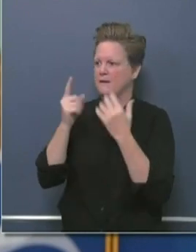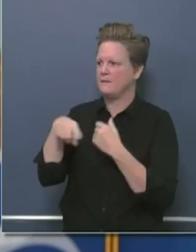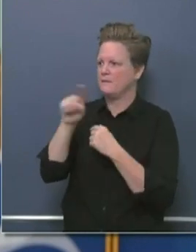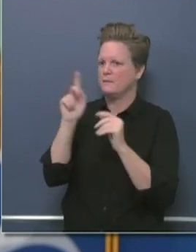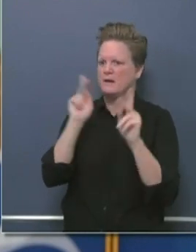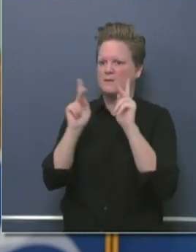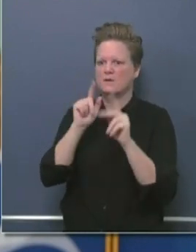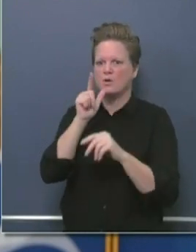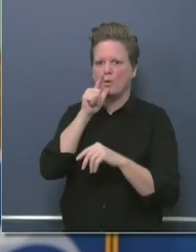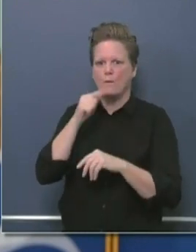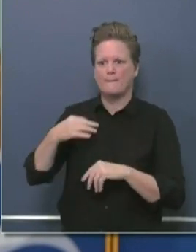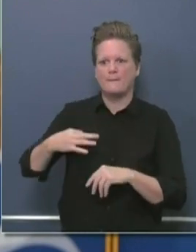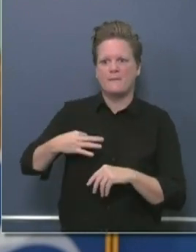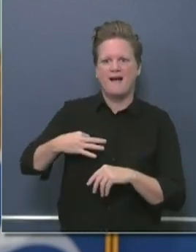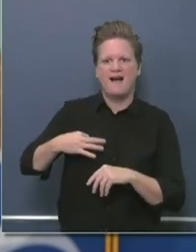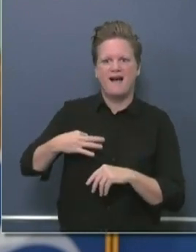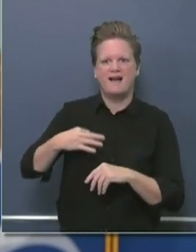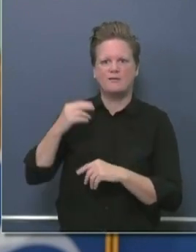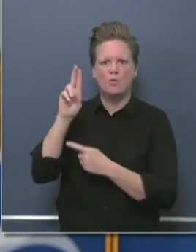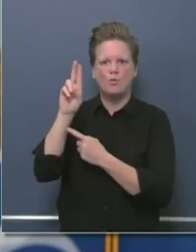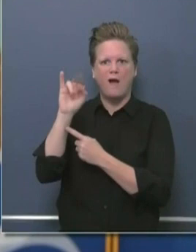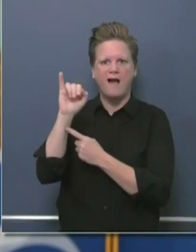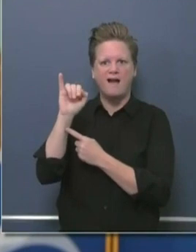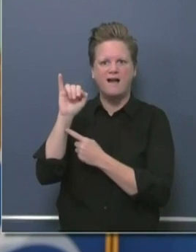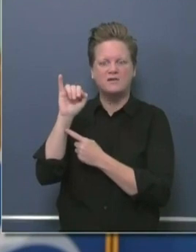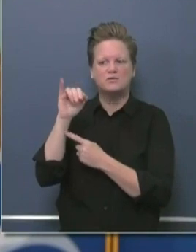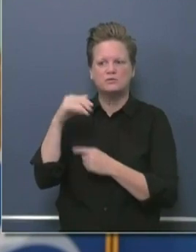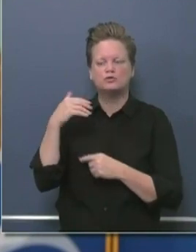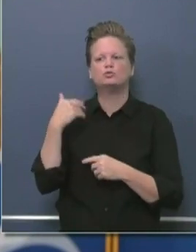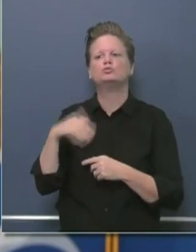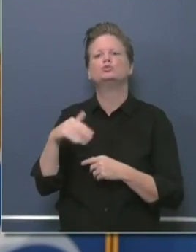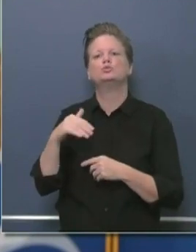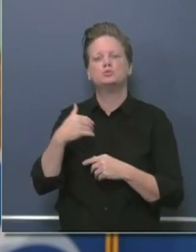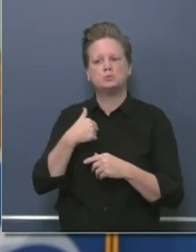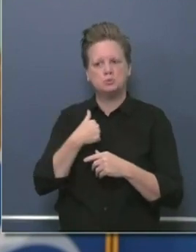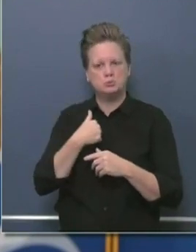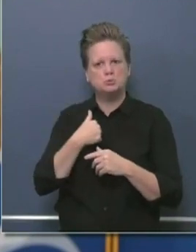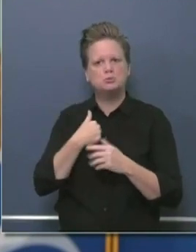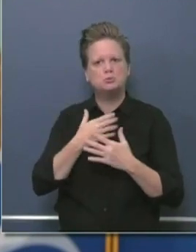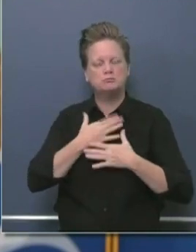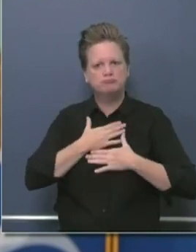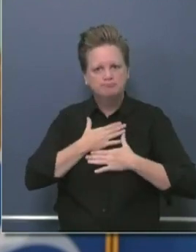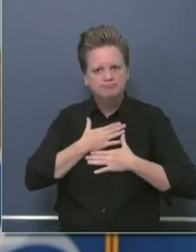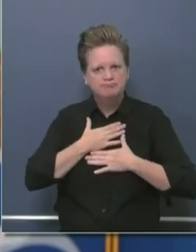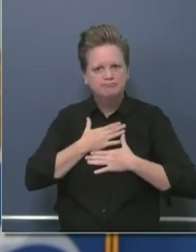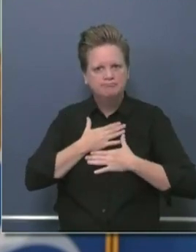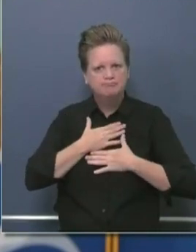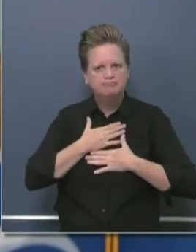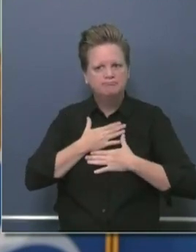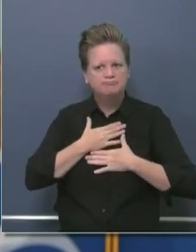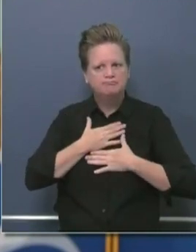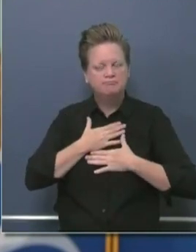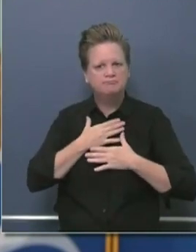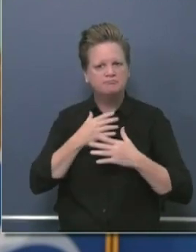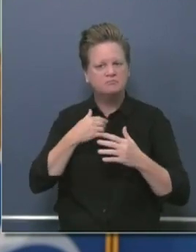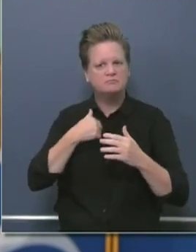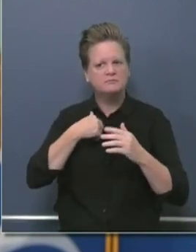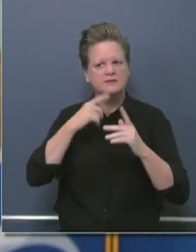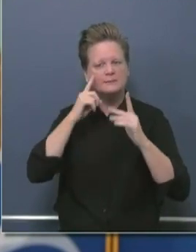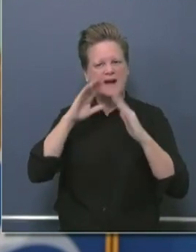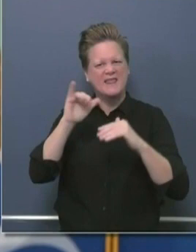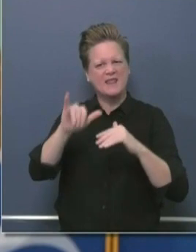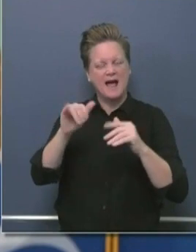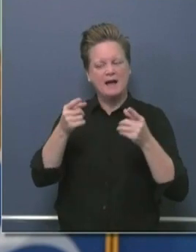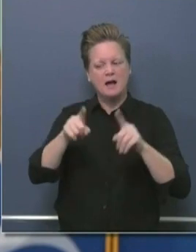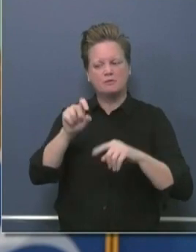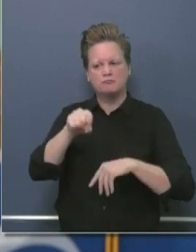that will be rather jaw-dropping. It's sober, and we've anticipated it. And it's also reflected and will be reflected in budgets, both